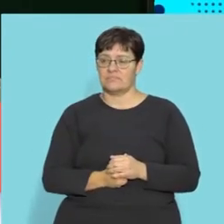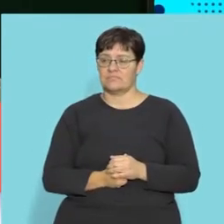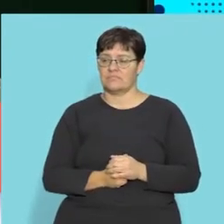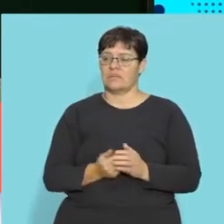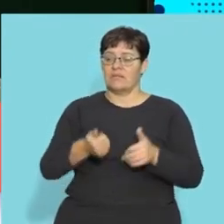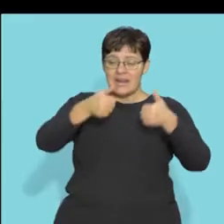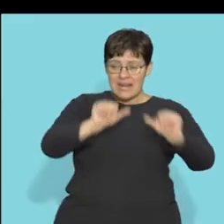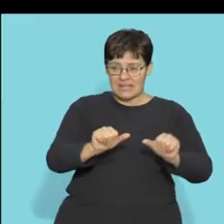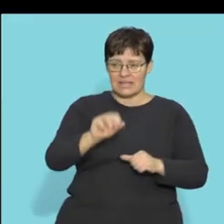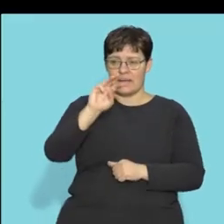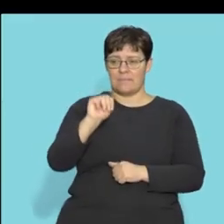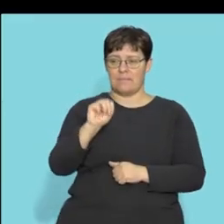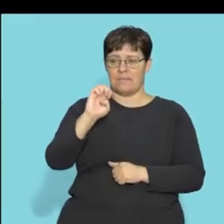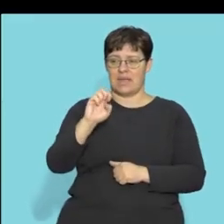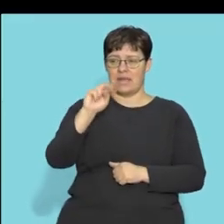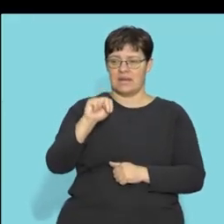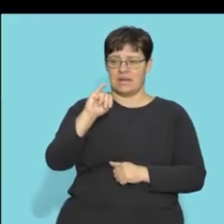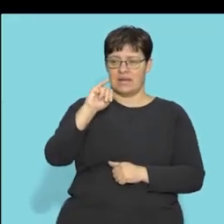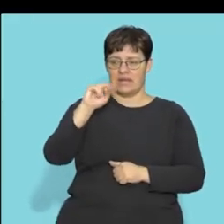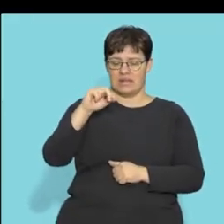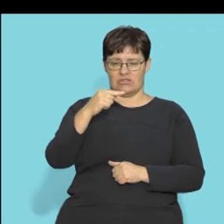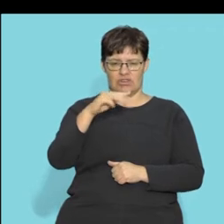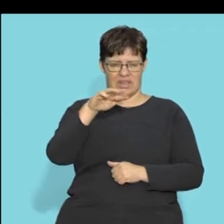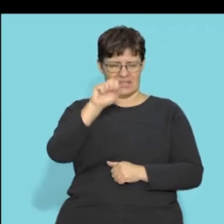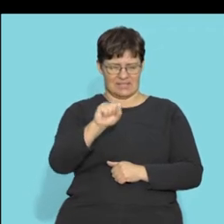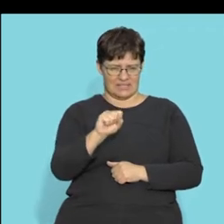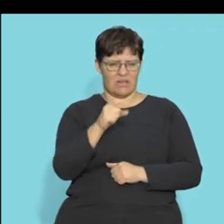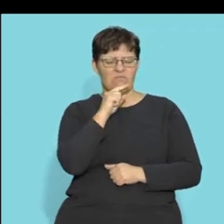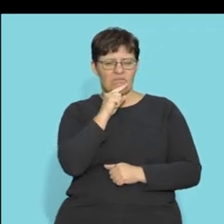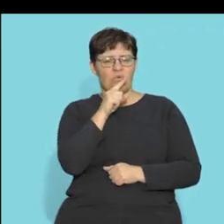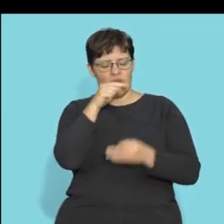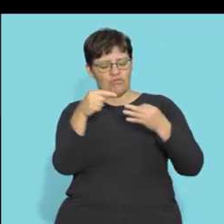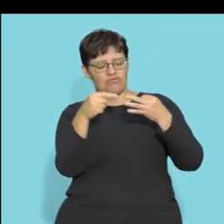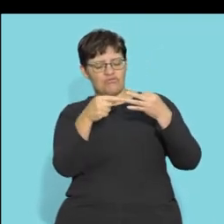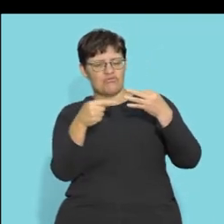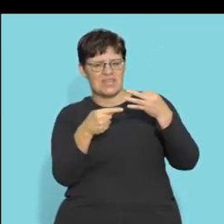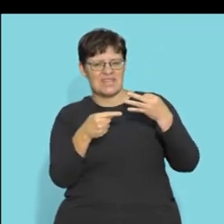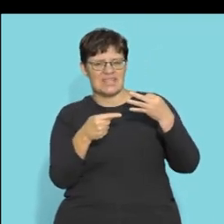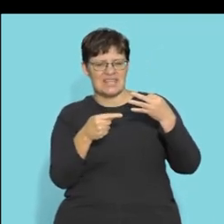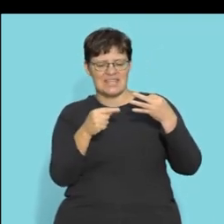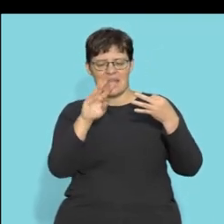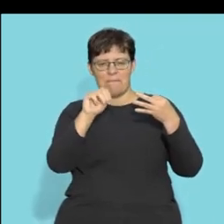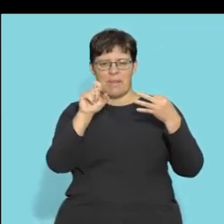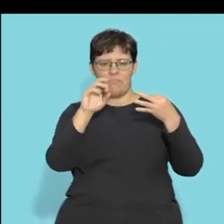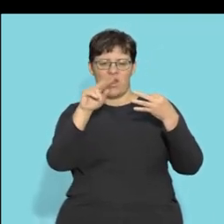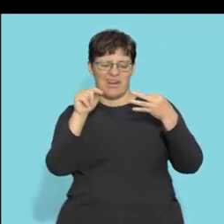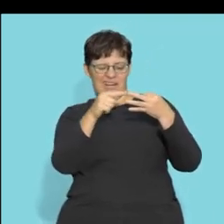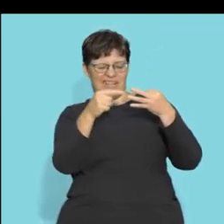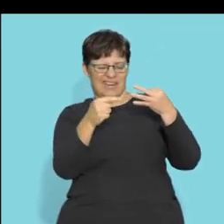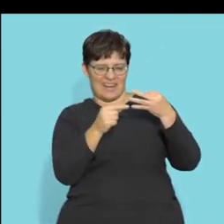next part is the meninges now you know this word already from the spinal cord that's those three